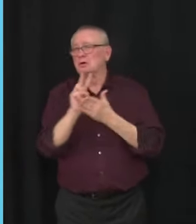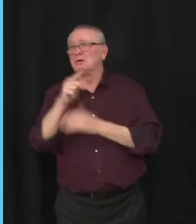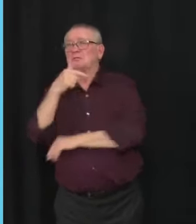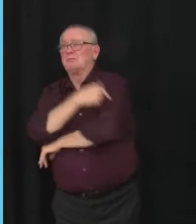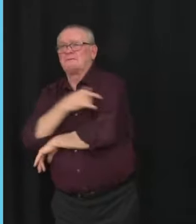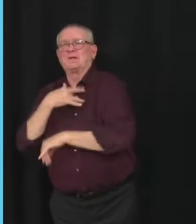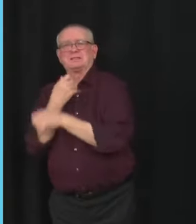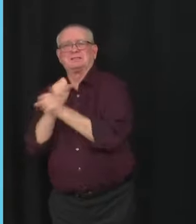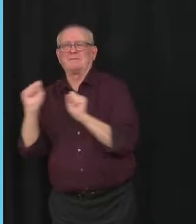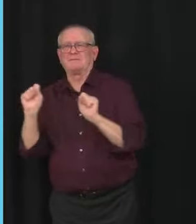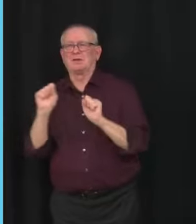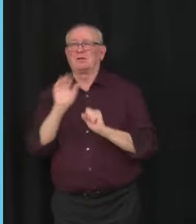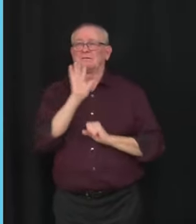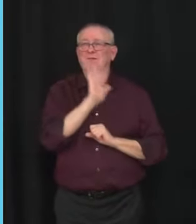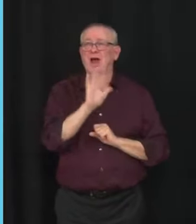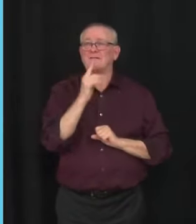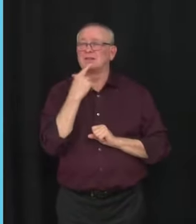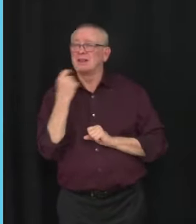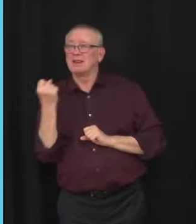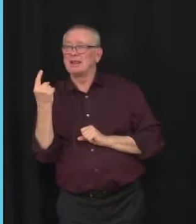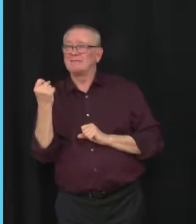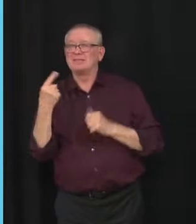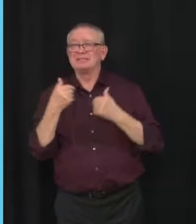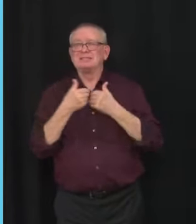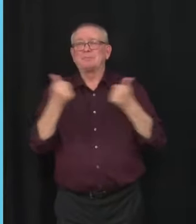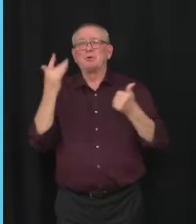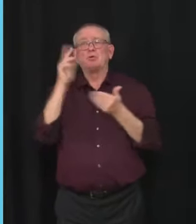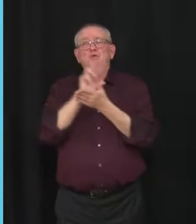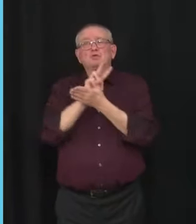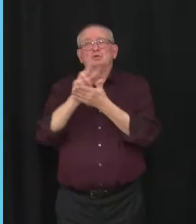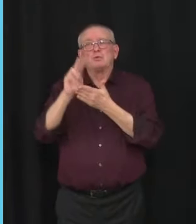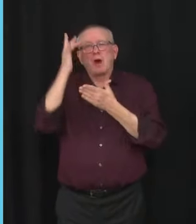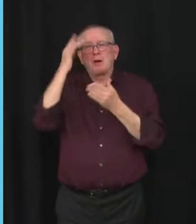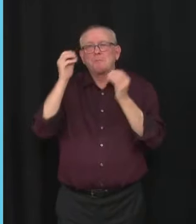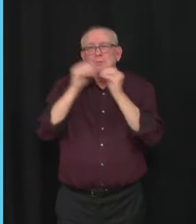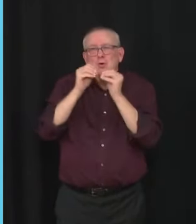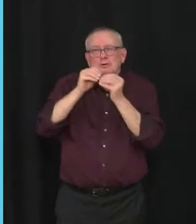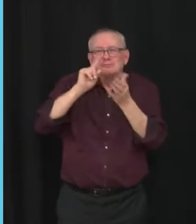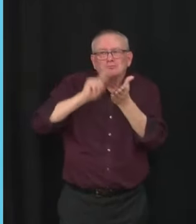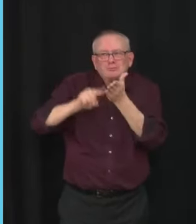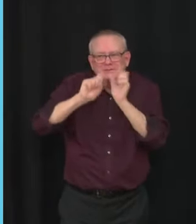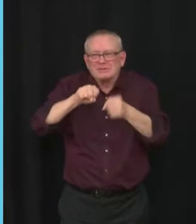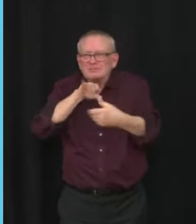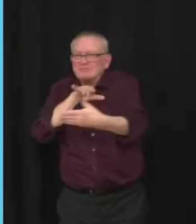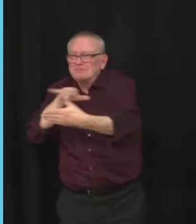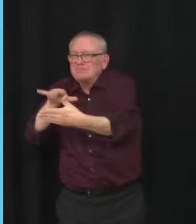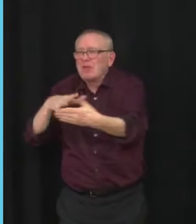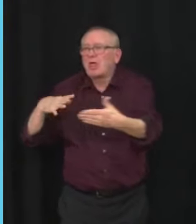11-year-olds is recommended to allow us to watch more closely for any potential adverse effects.